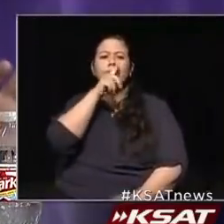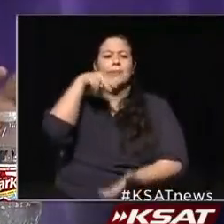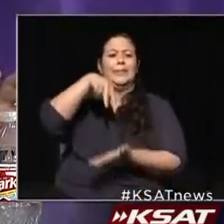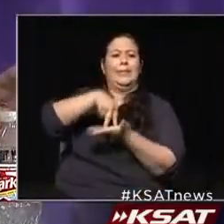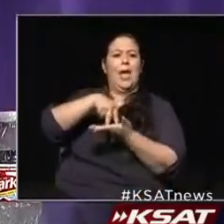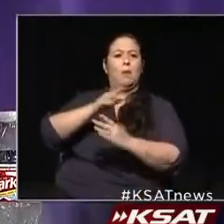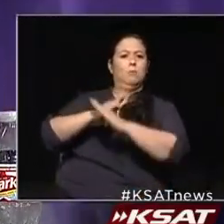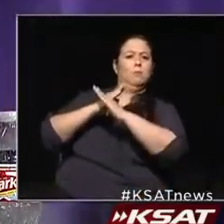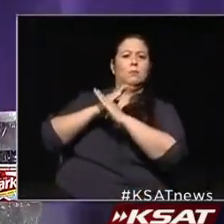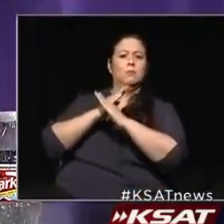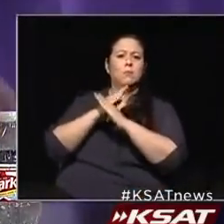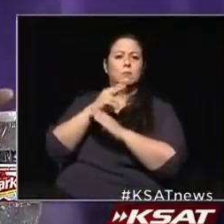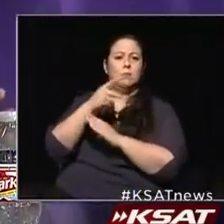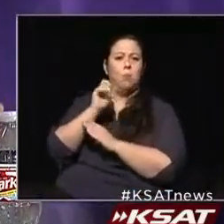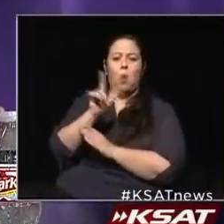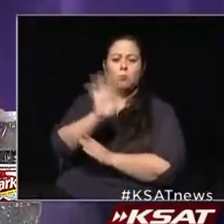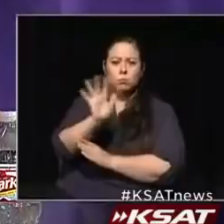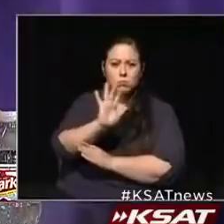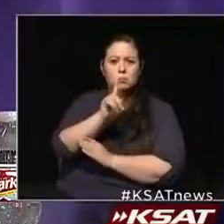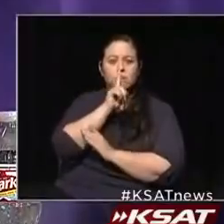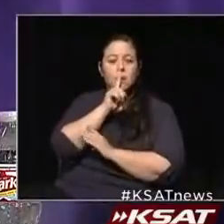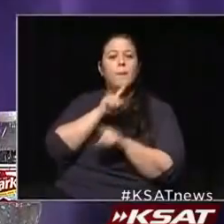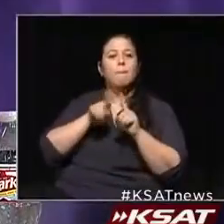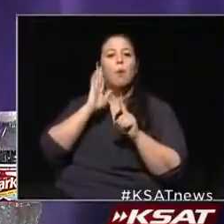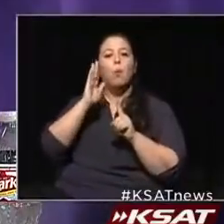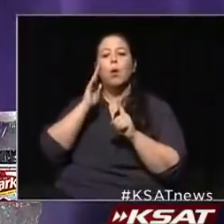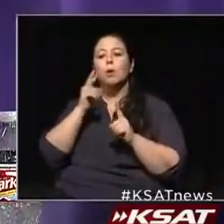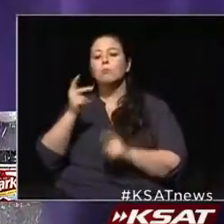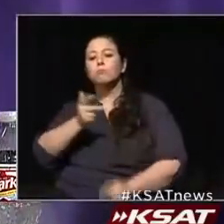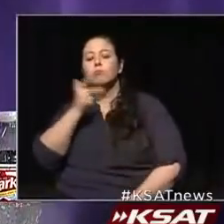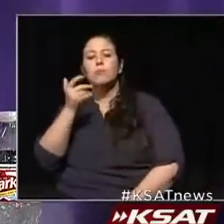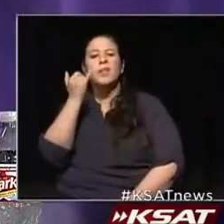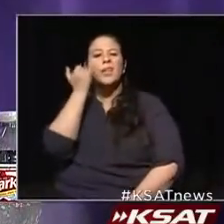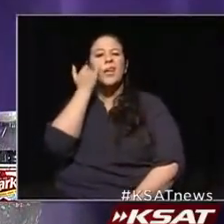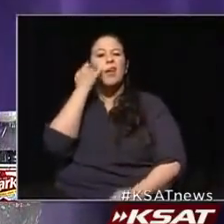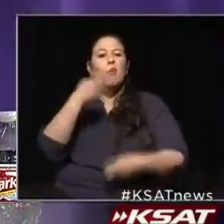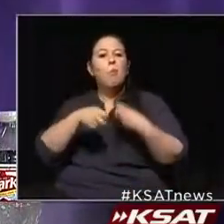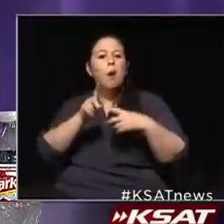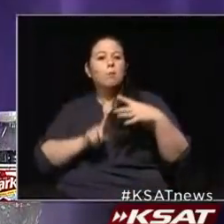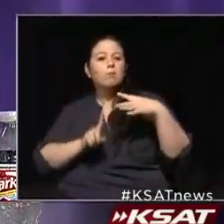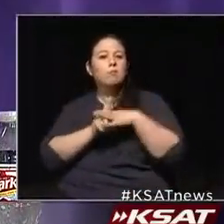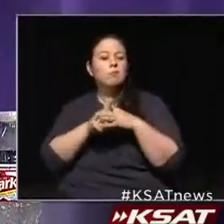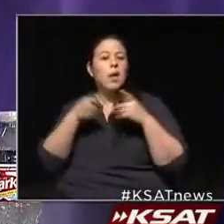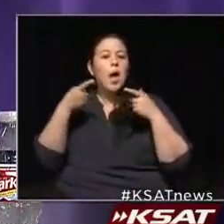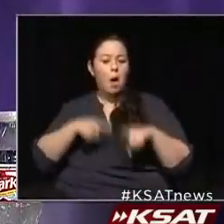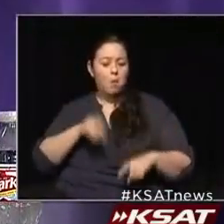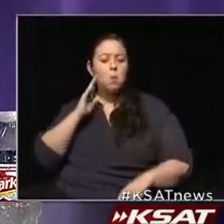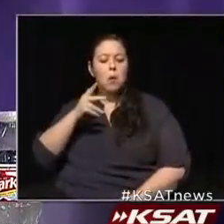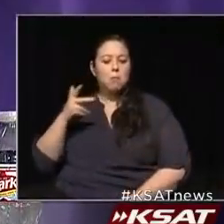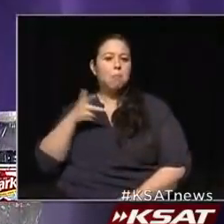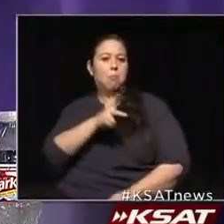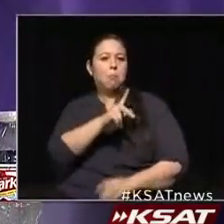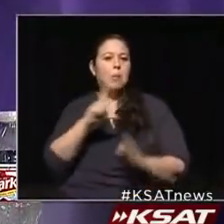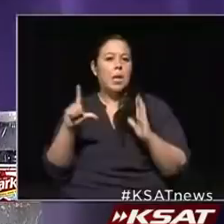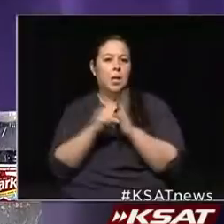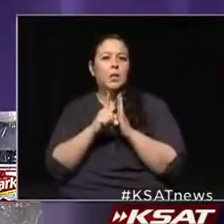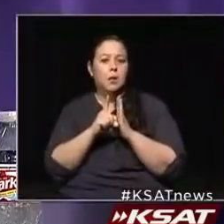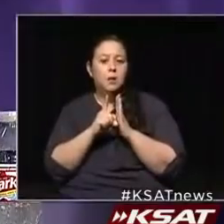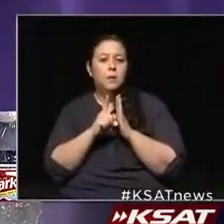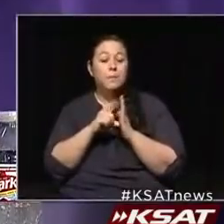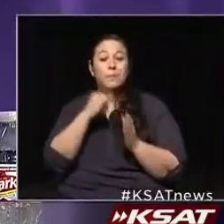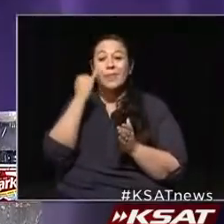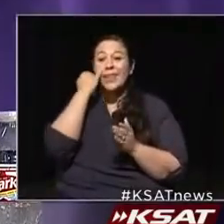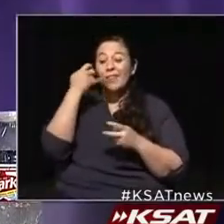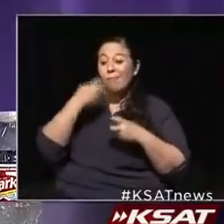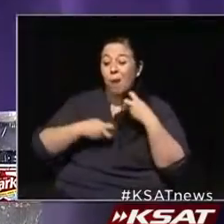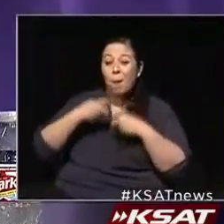at the poll, but we're going to be close enough if a problem comes up at the poll that we can respond to. If you have